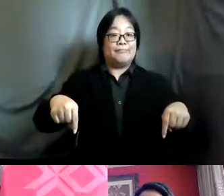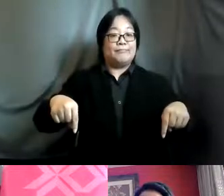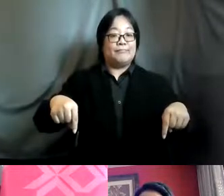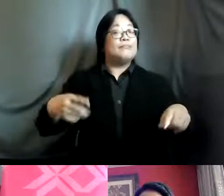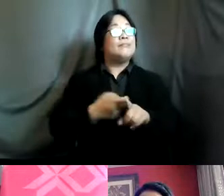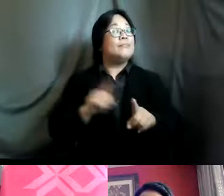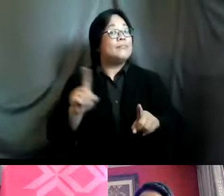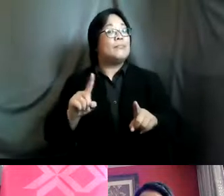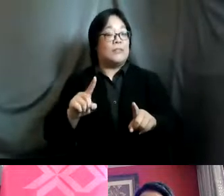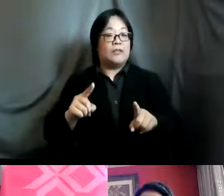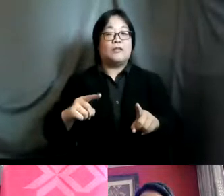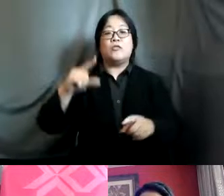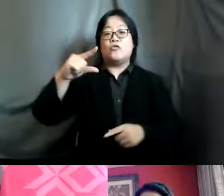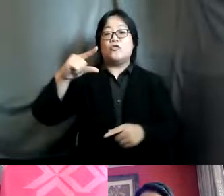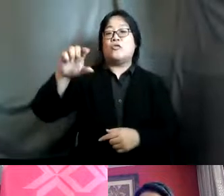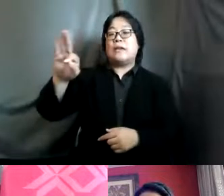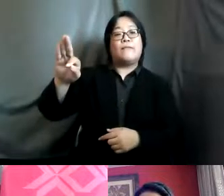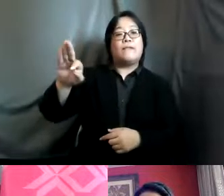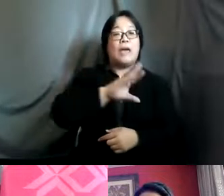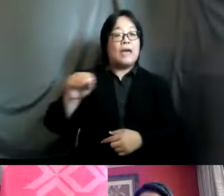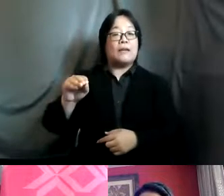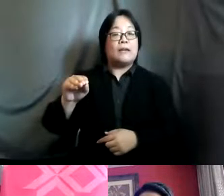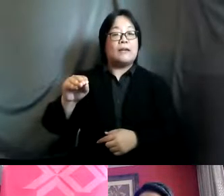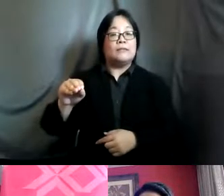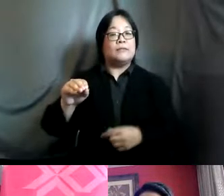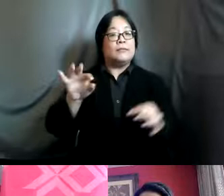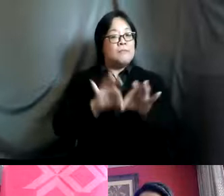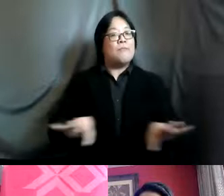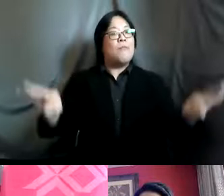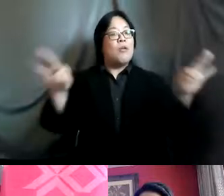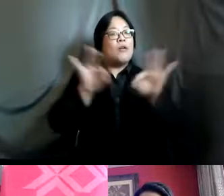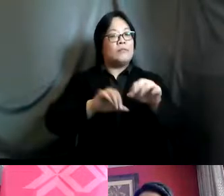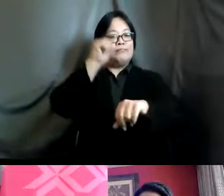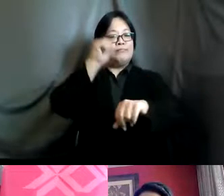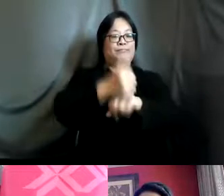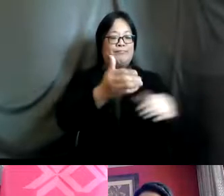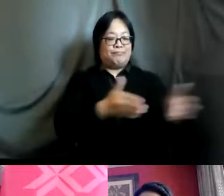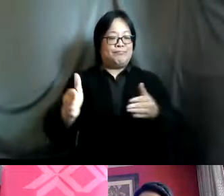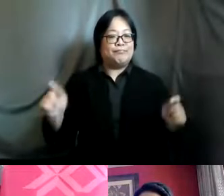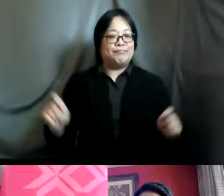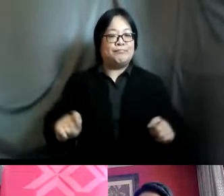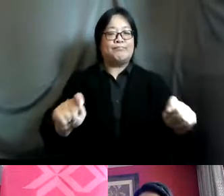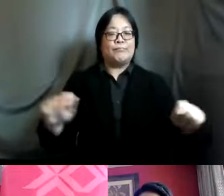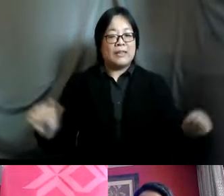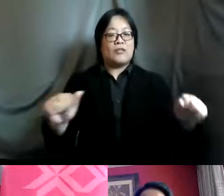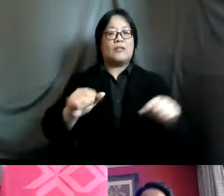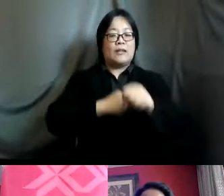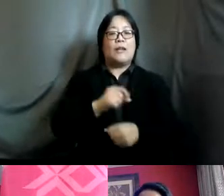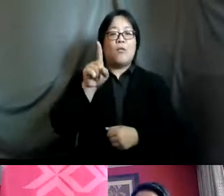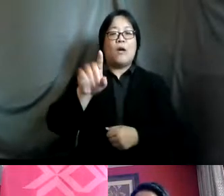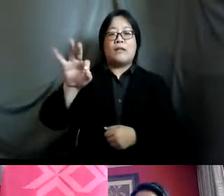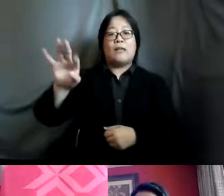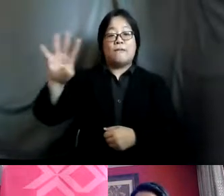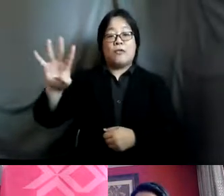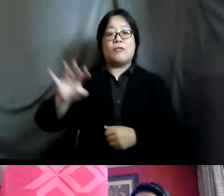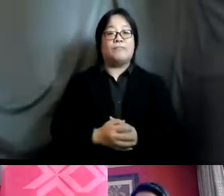forum that also builds on the landmark program of action born at the 1994 international conference on population and